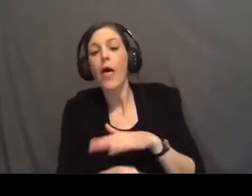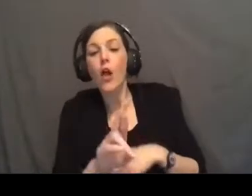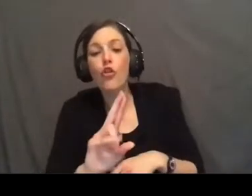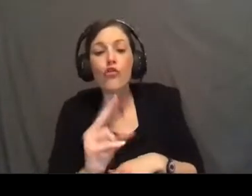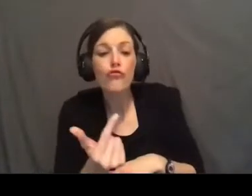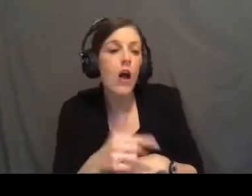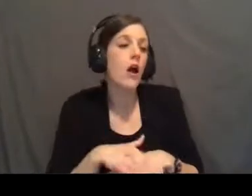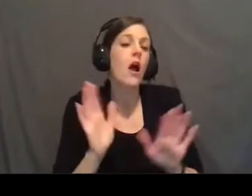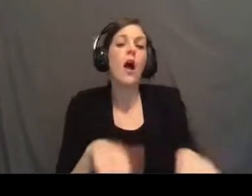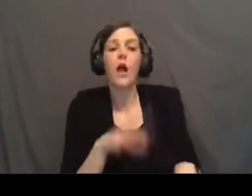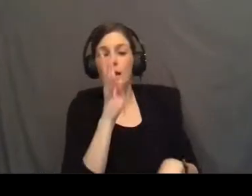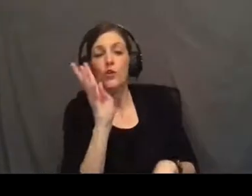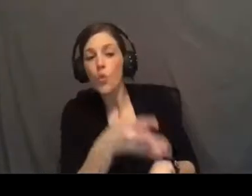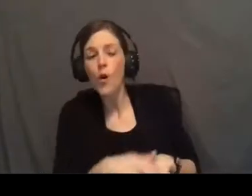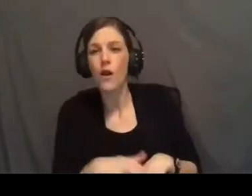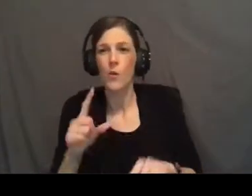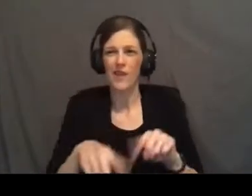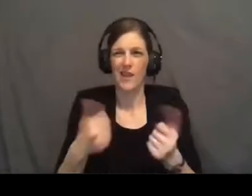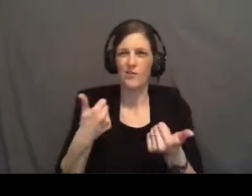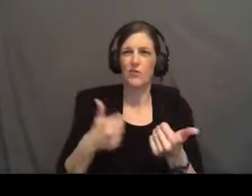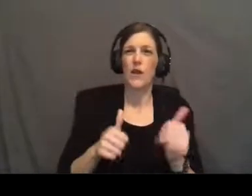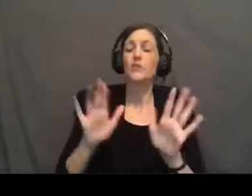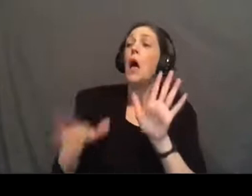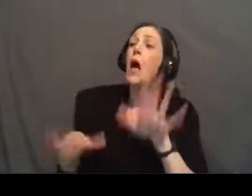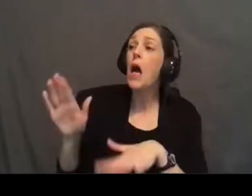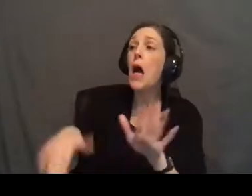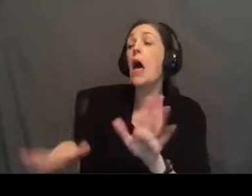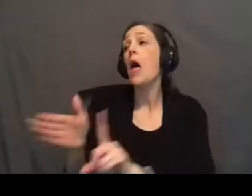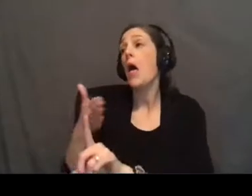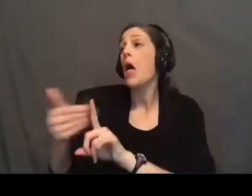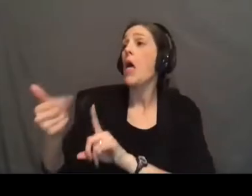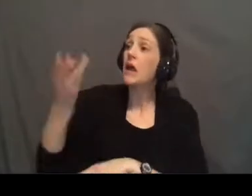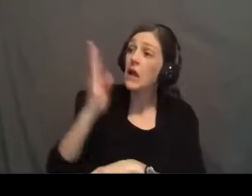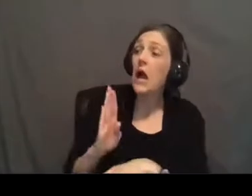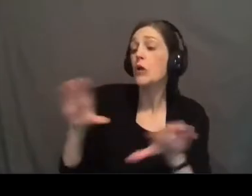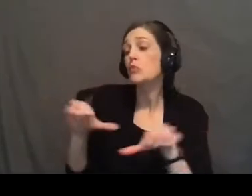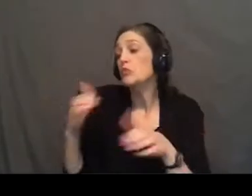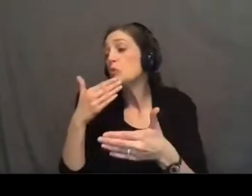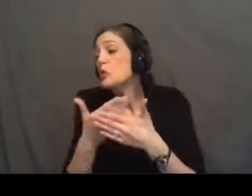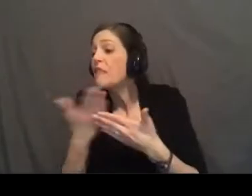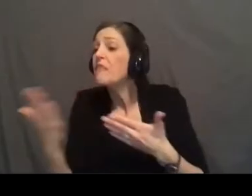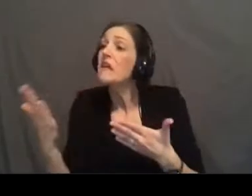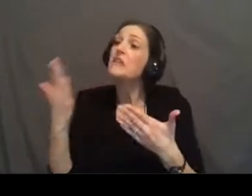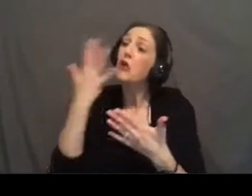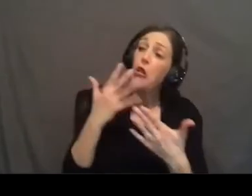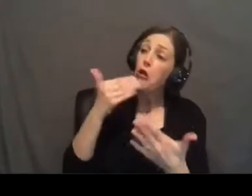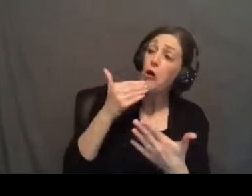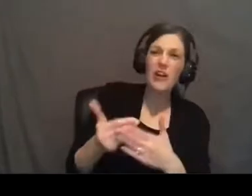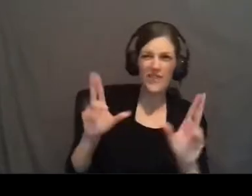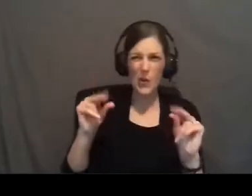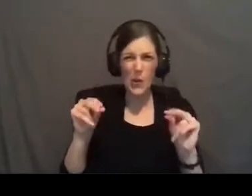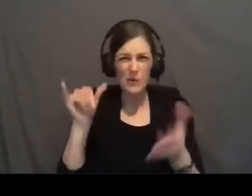as if it's not there we we can't try to placate God we can't try to appease them with doing good things and trying to look good no it's